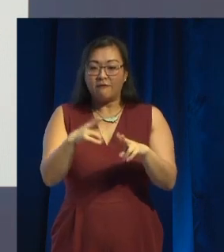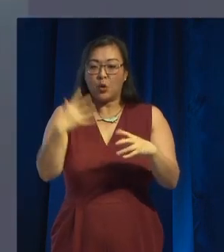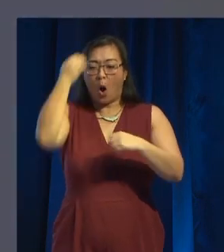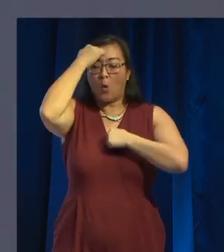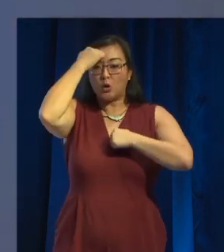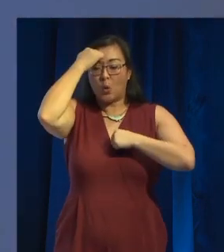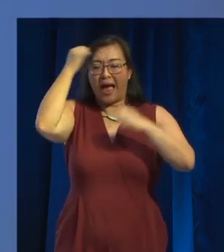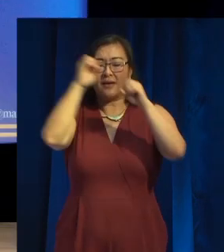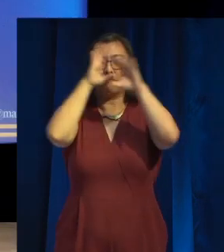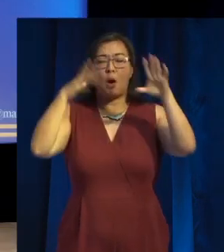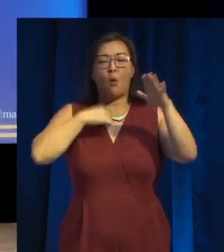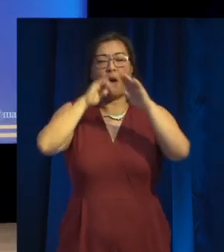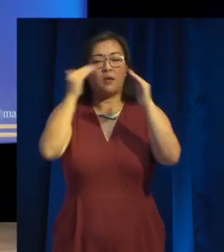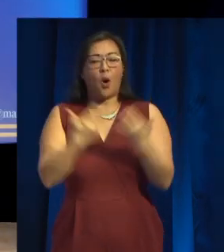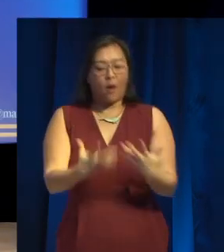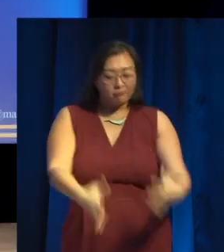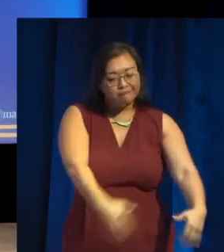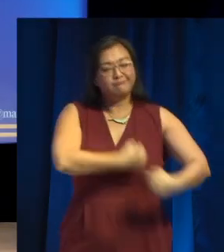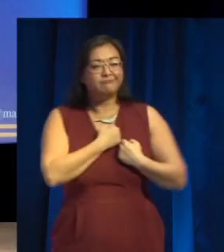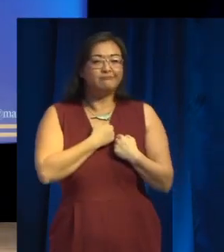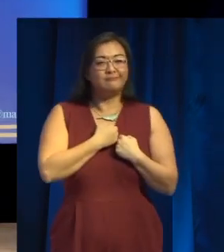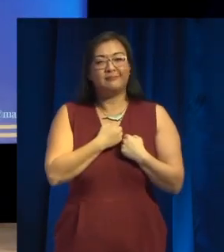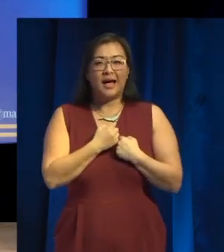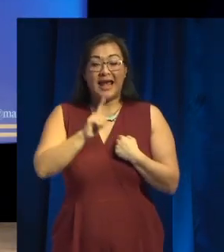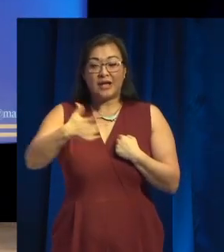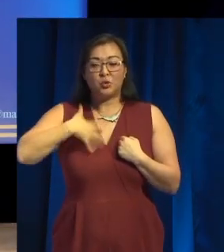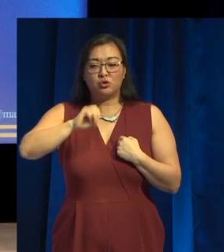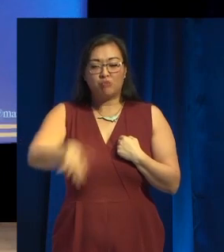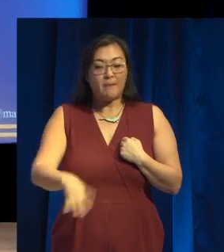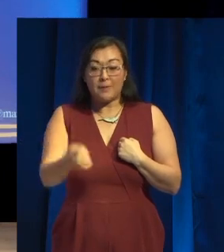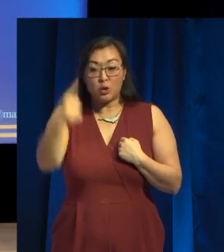lots more thought, which is a shame because I don't like thinking.